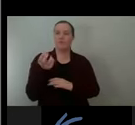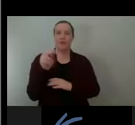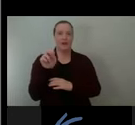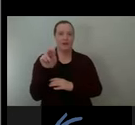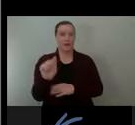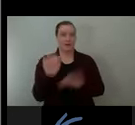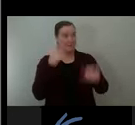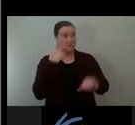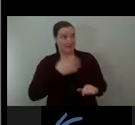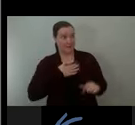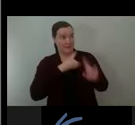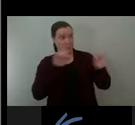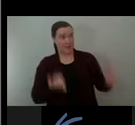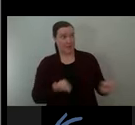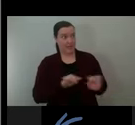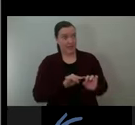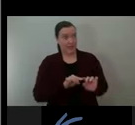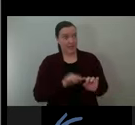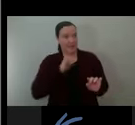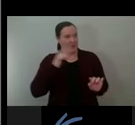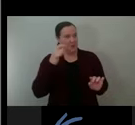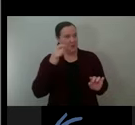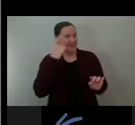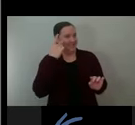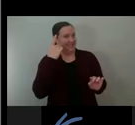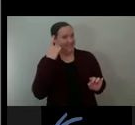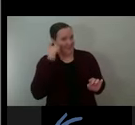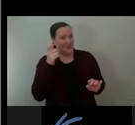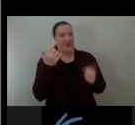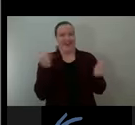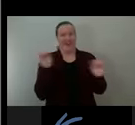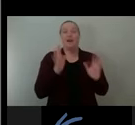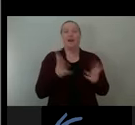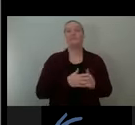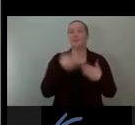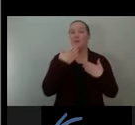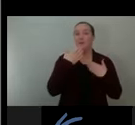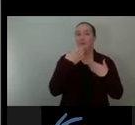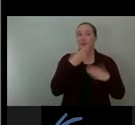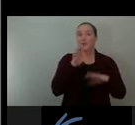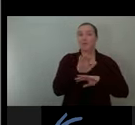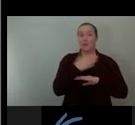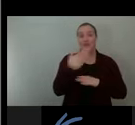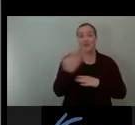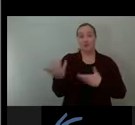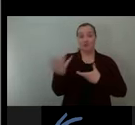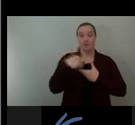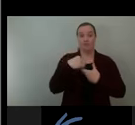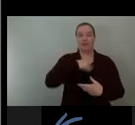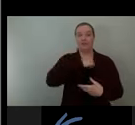I'm not hearing anything else. So good afternoon, and thank you so much for having us. My name is Johanna Hermé, and I'm here representing